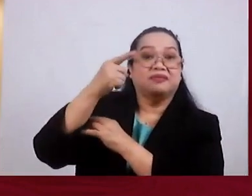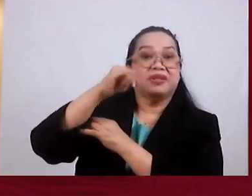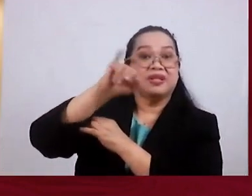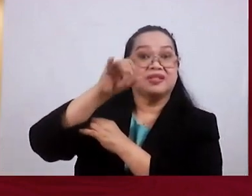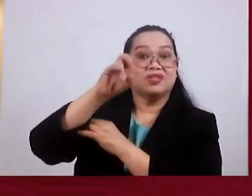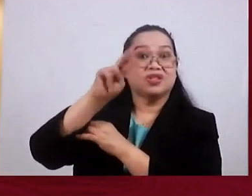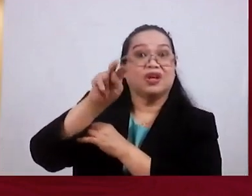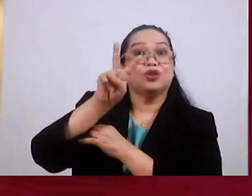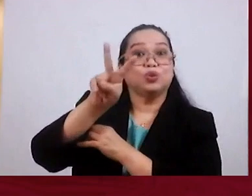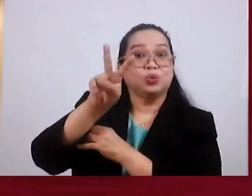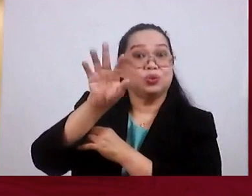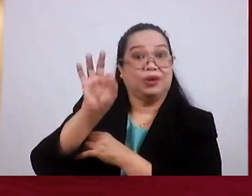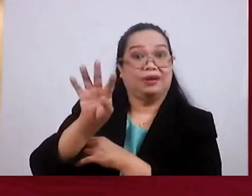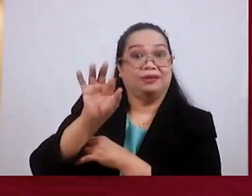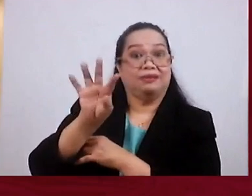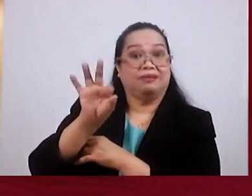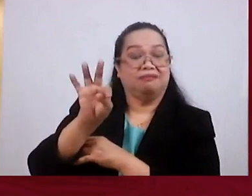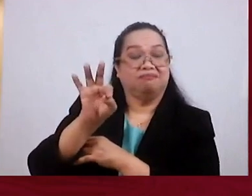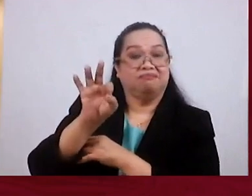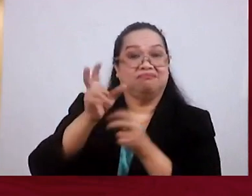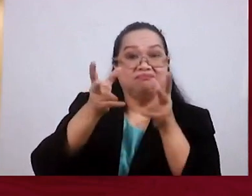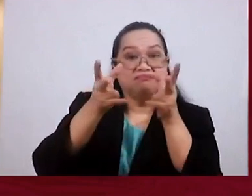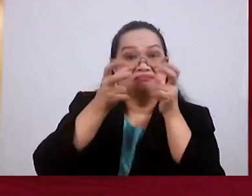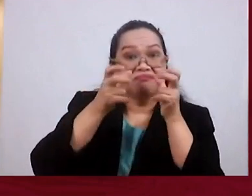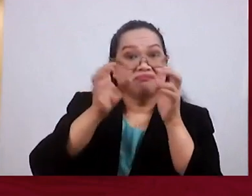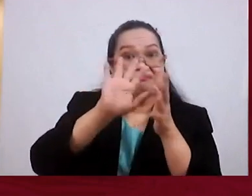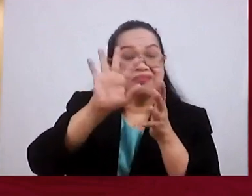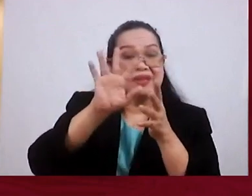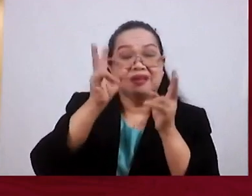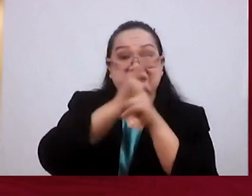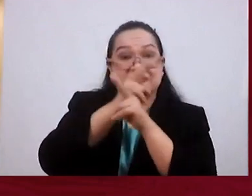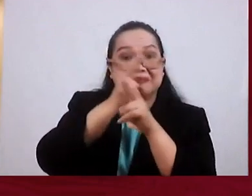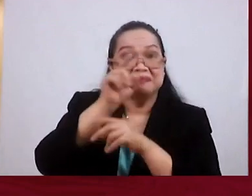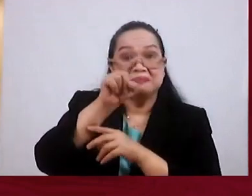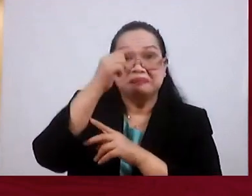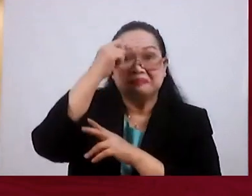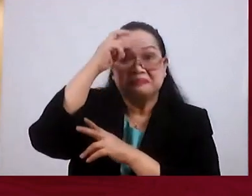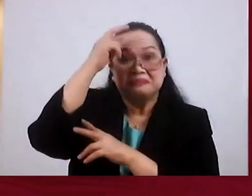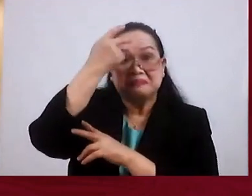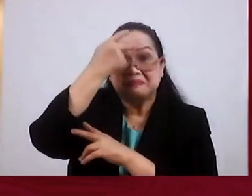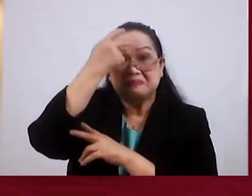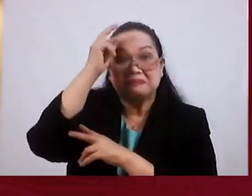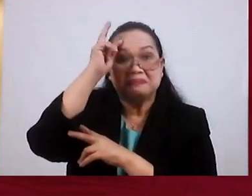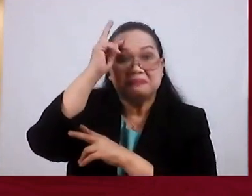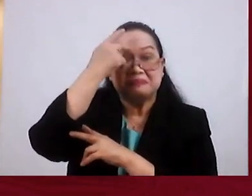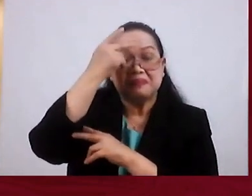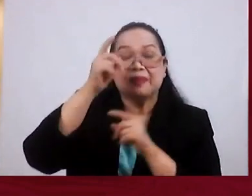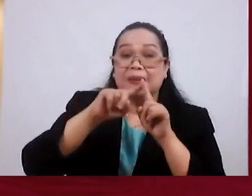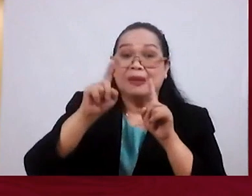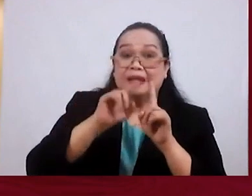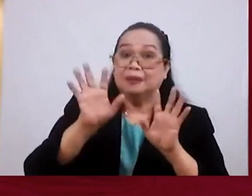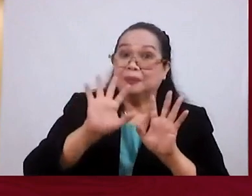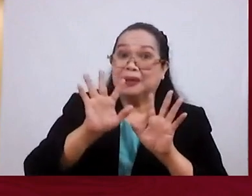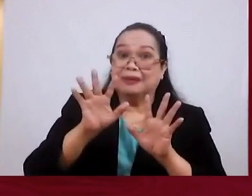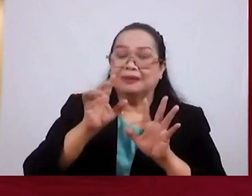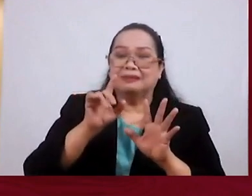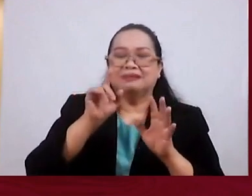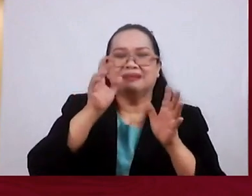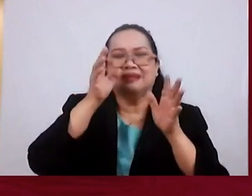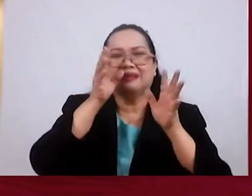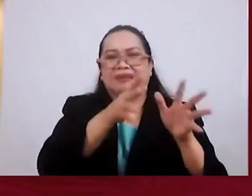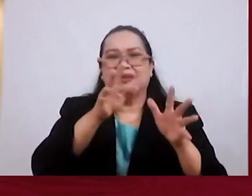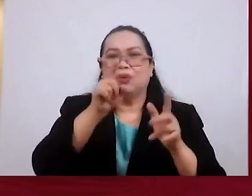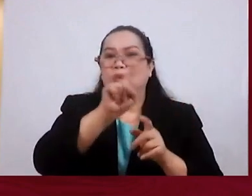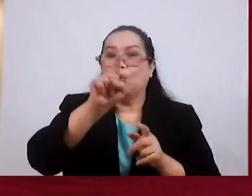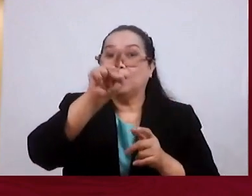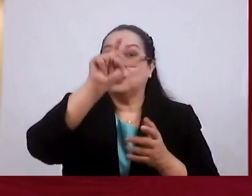.19. So please, Don't misunderstand this verse. But leaving what you have believed